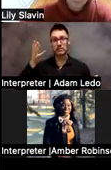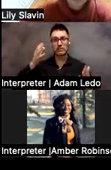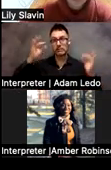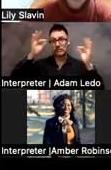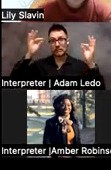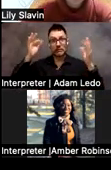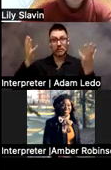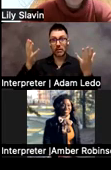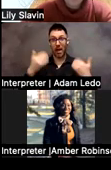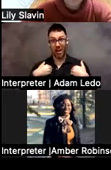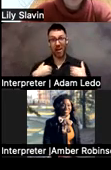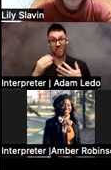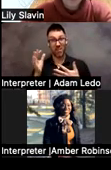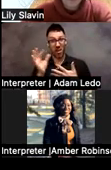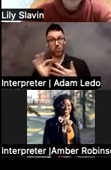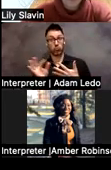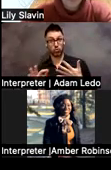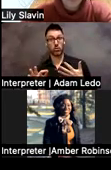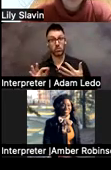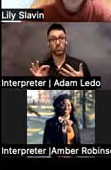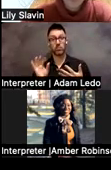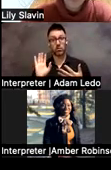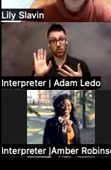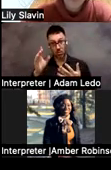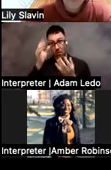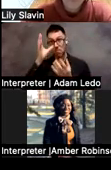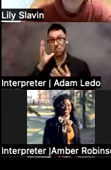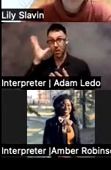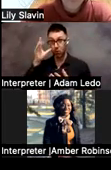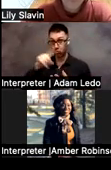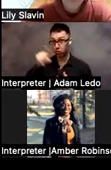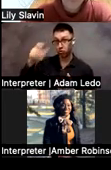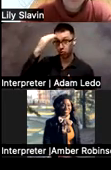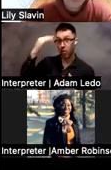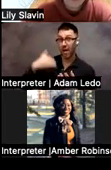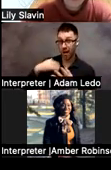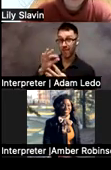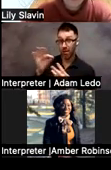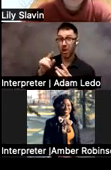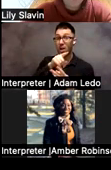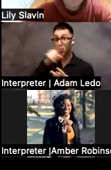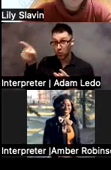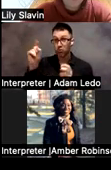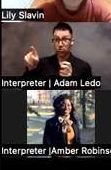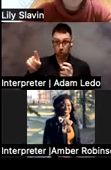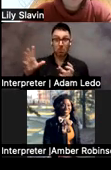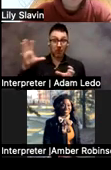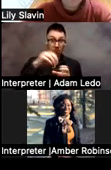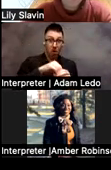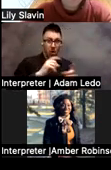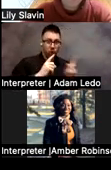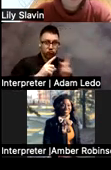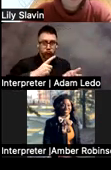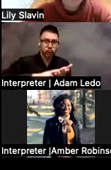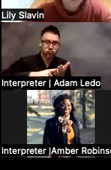to know, there's an option, and you should have a say in the option. And I love this picture, because this is just a group of kids in a